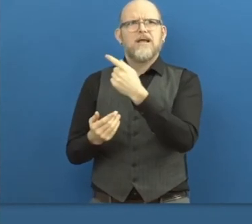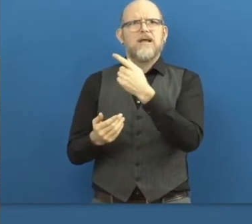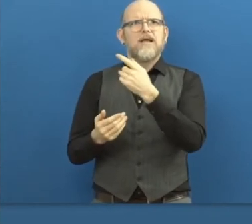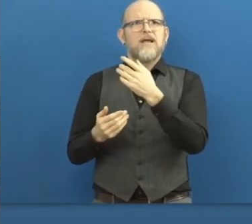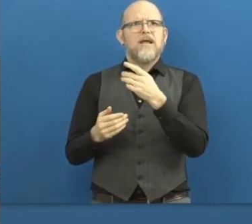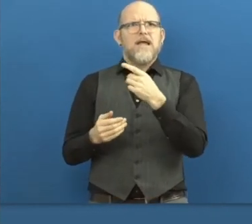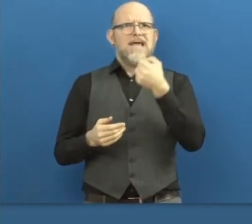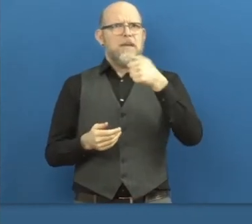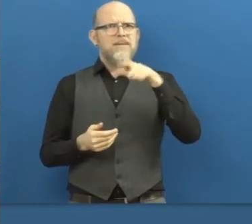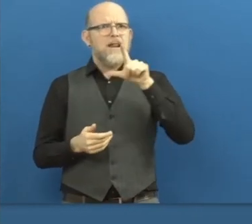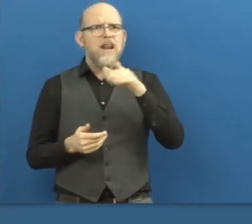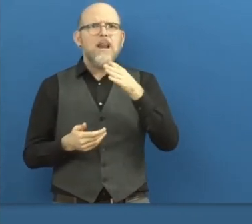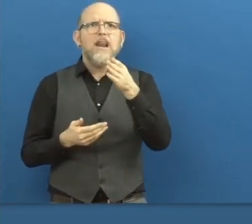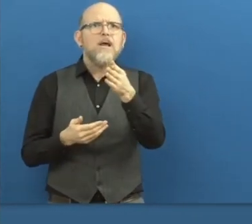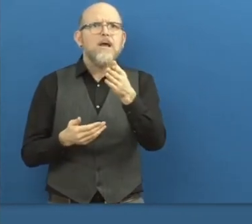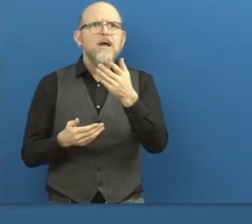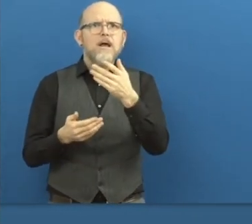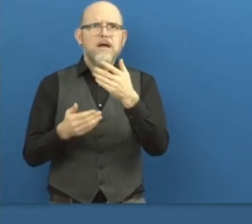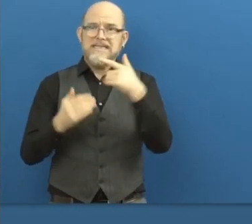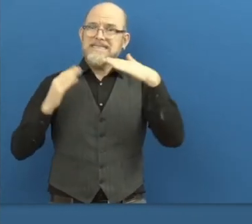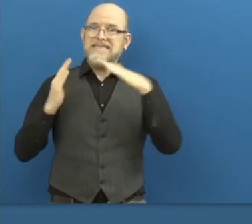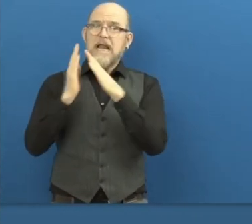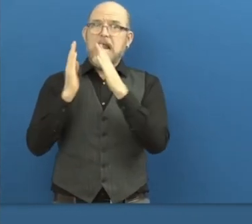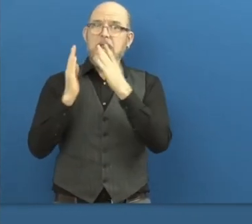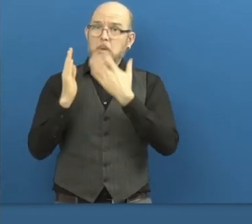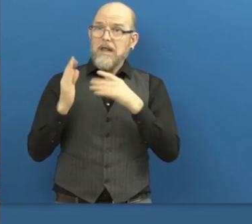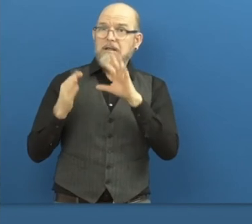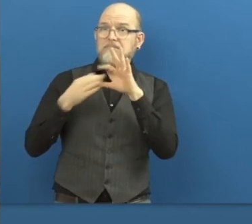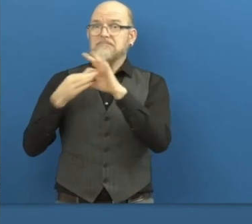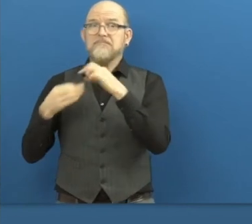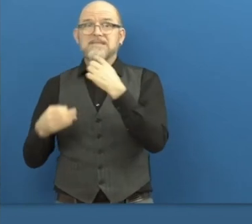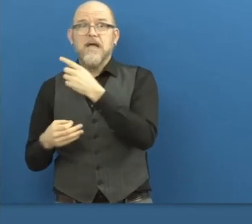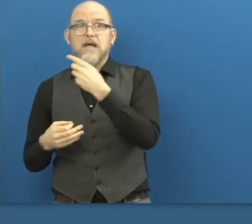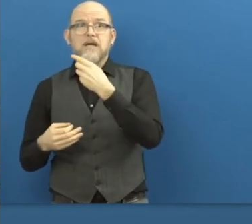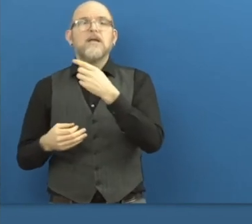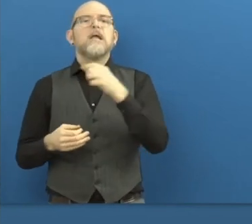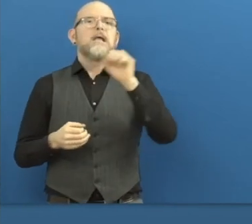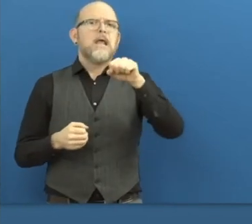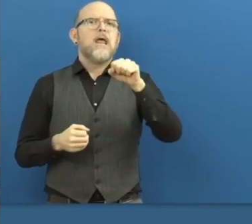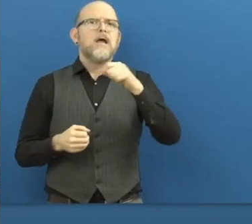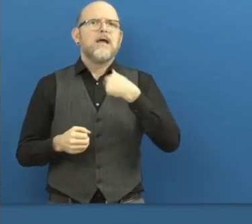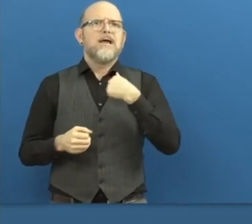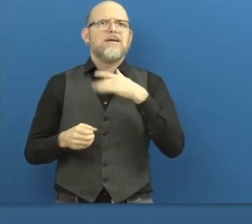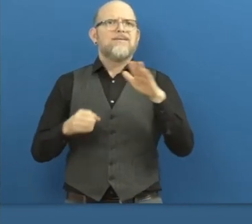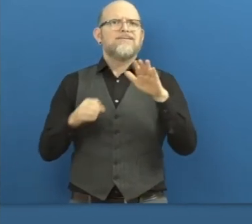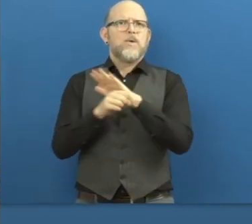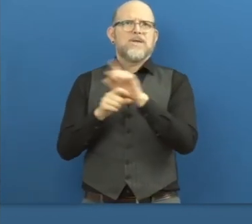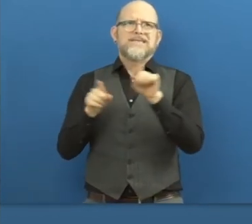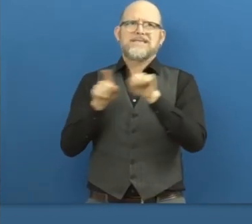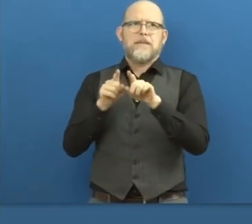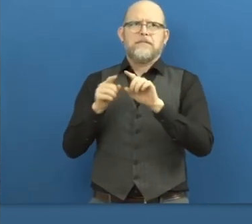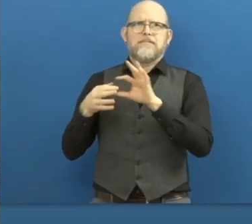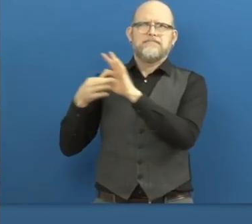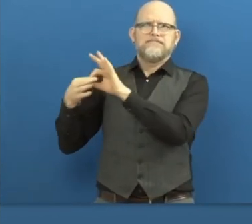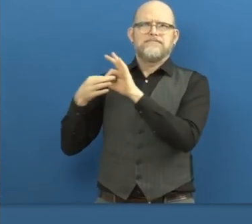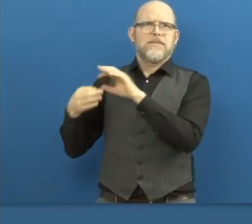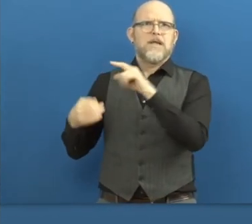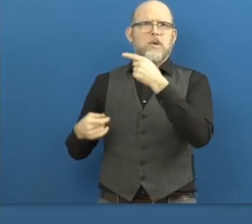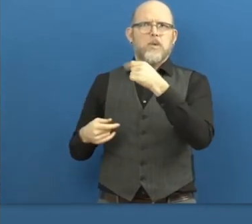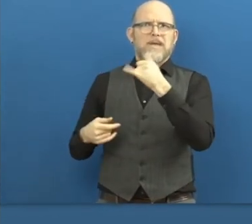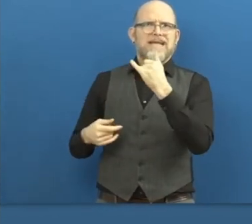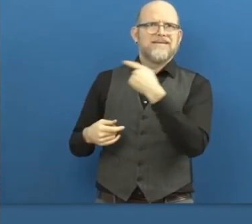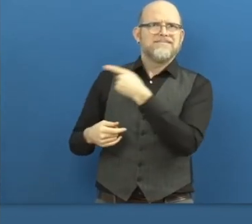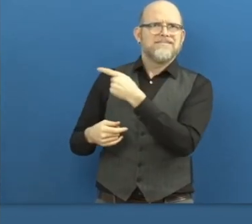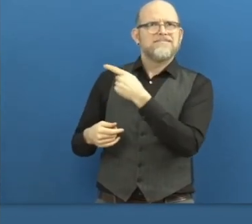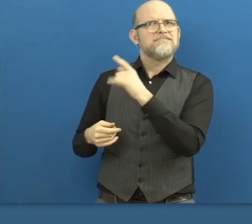Yeah, I fully agree on what Guy and Sean mentioned before. The goal for us, and I think